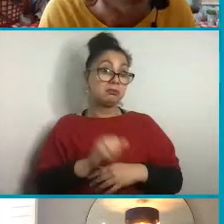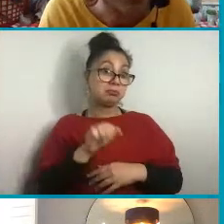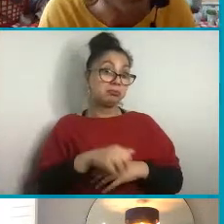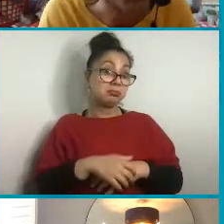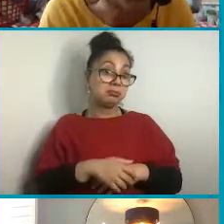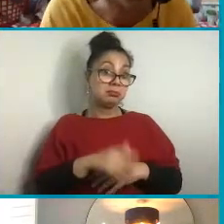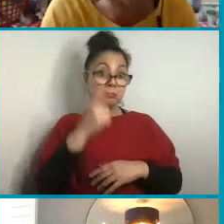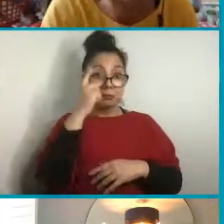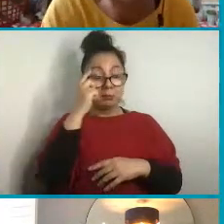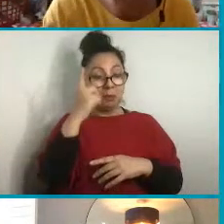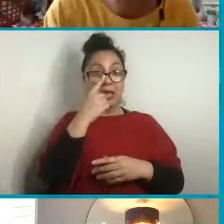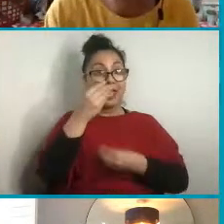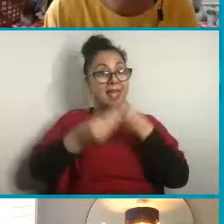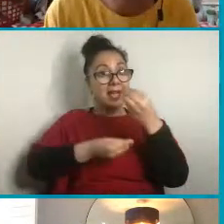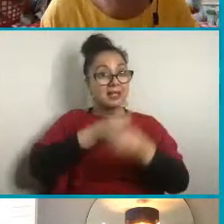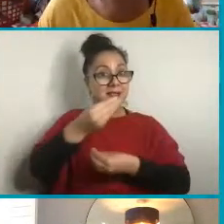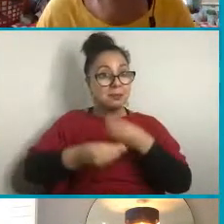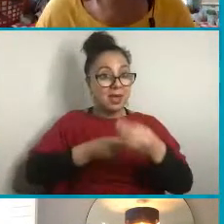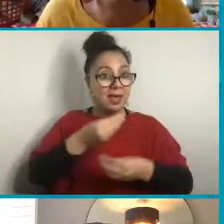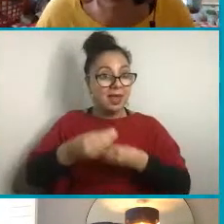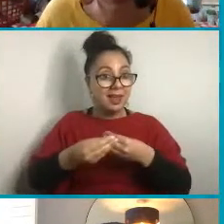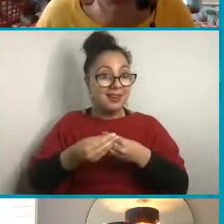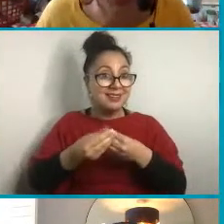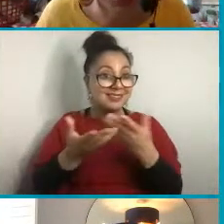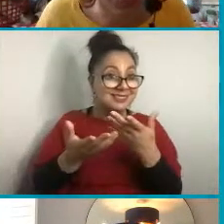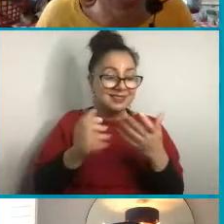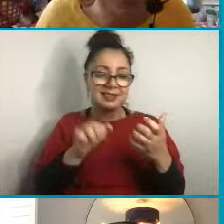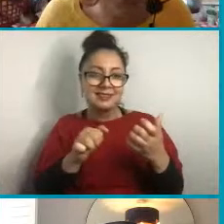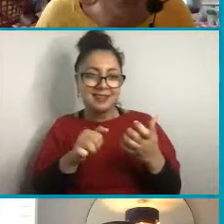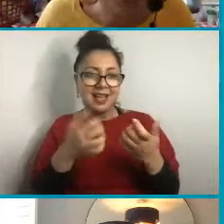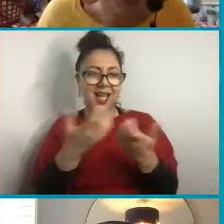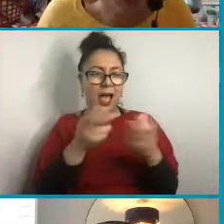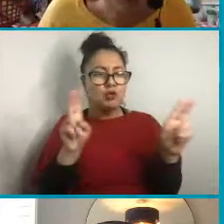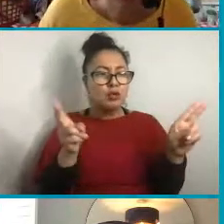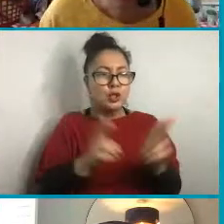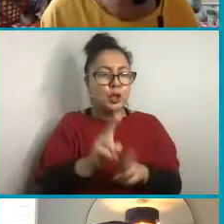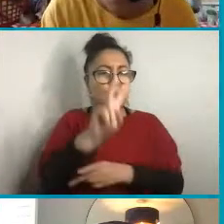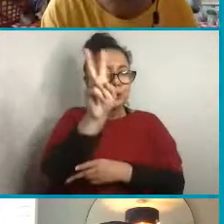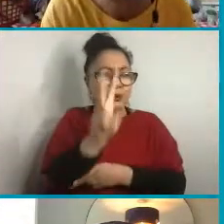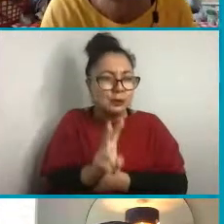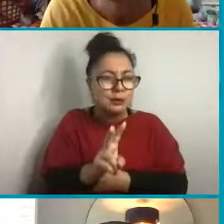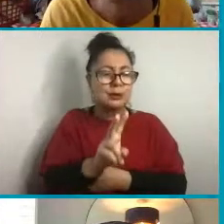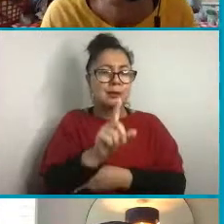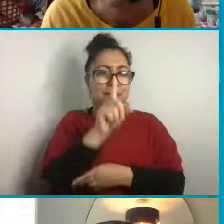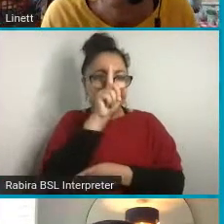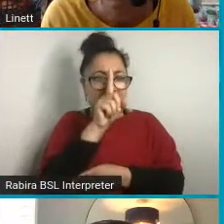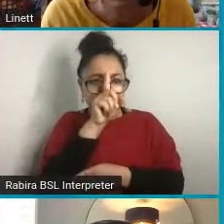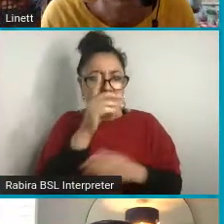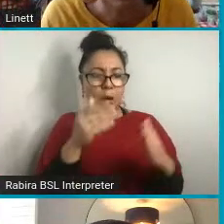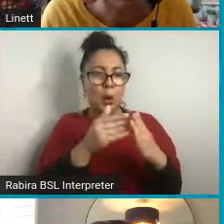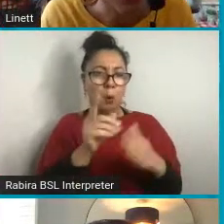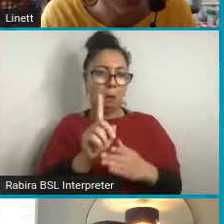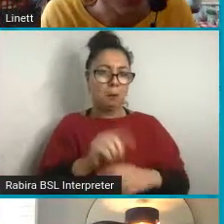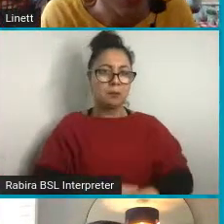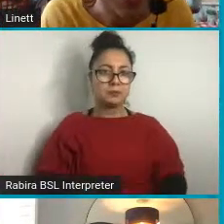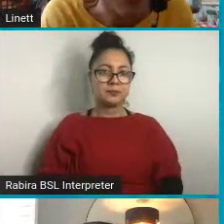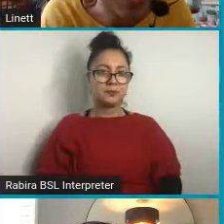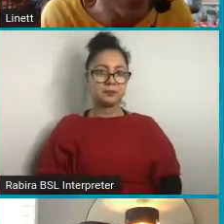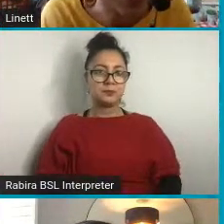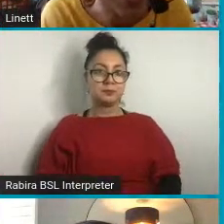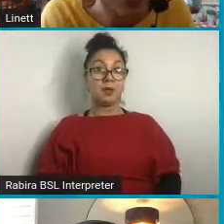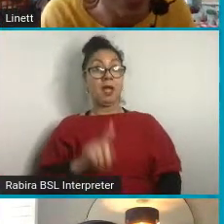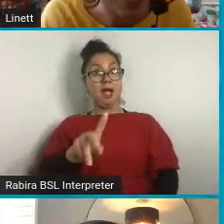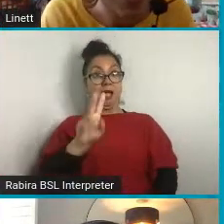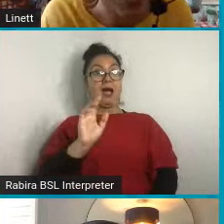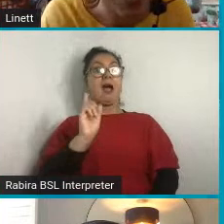talk to you. Yeah. Because you will talk about how we can reduce energy in our house. Yeah. I can, I can see the